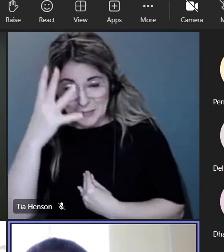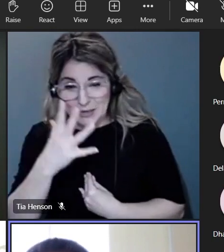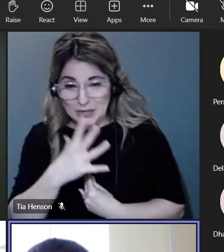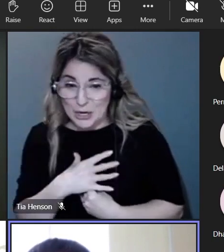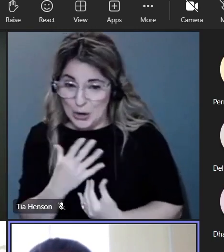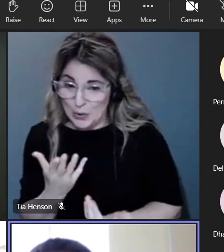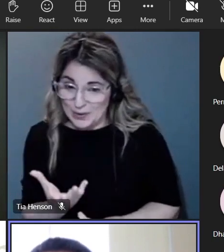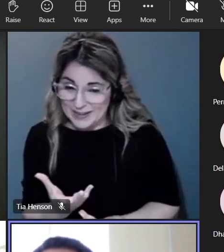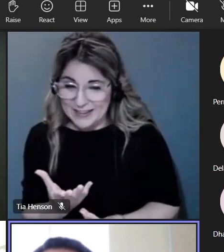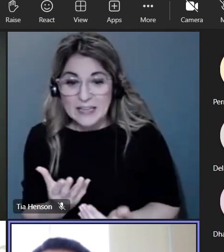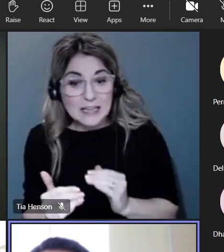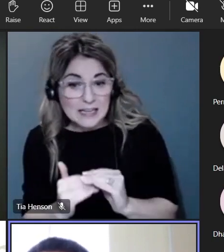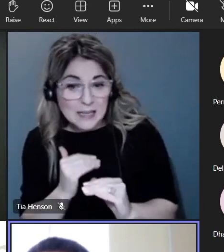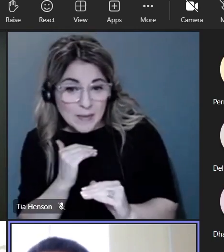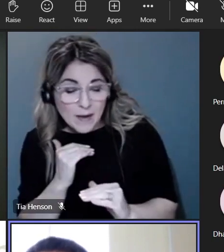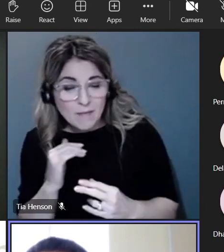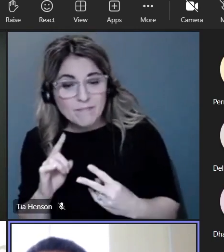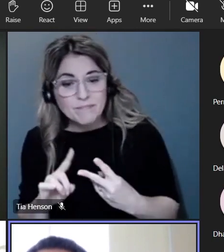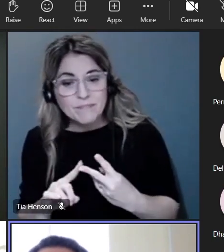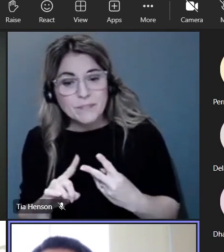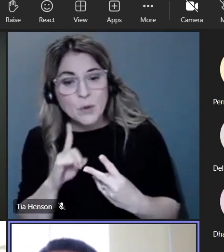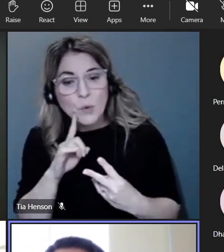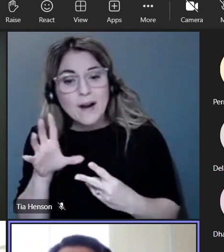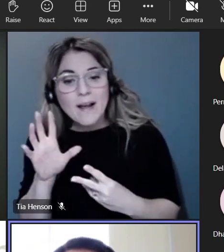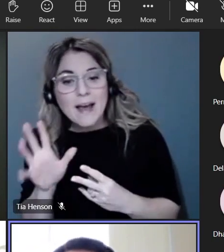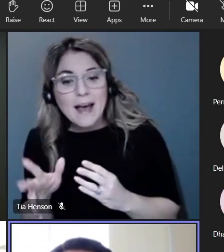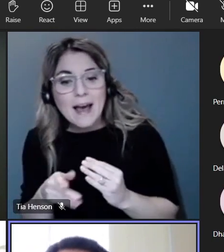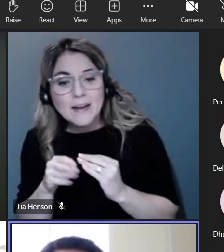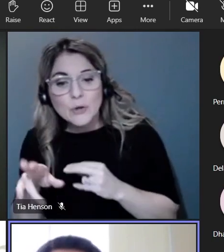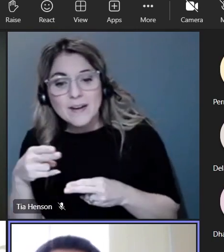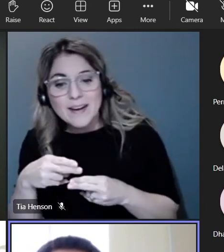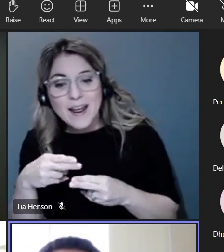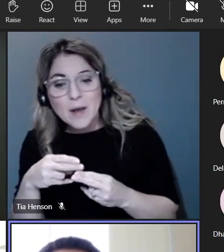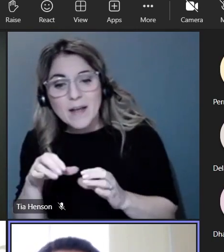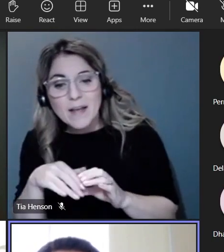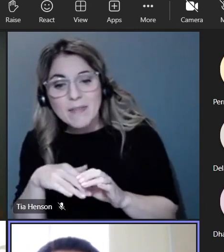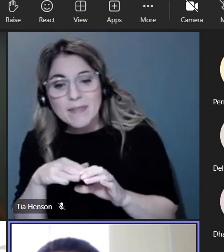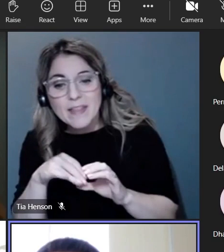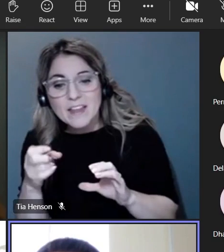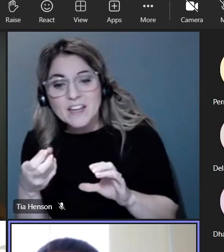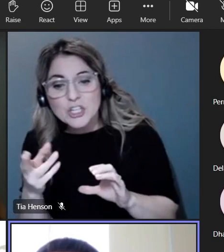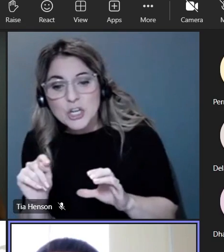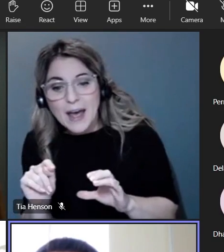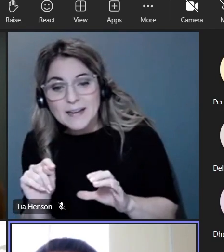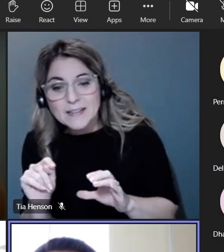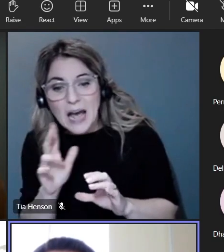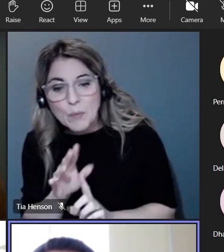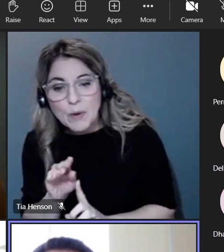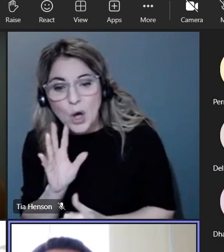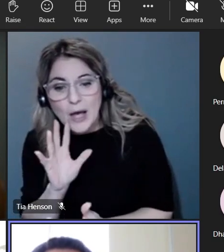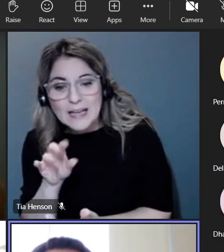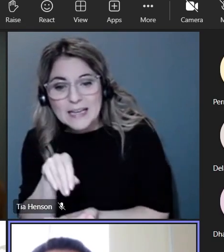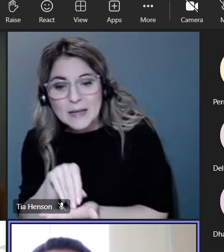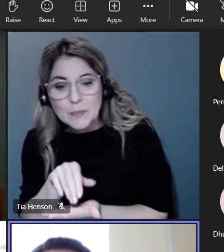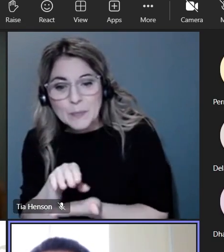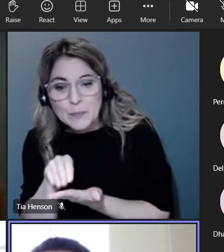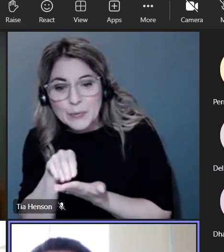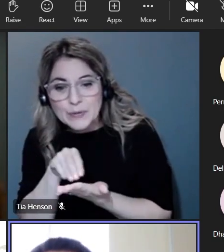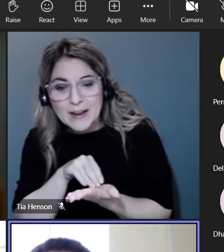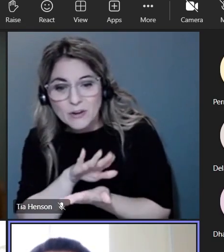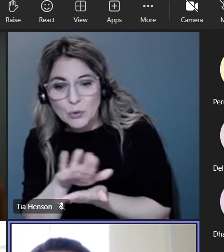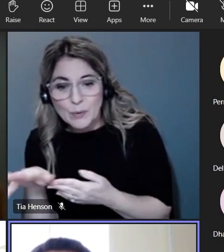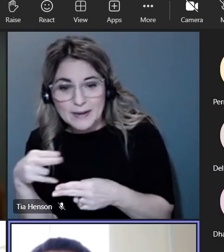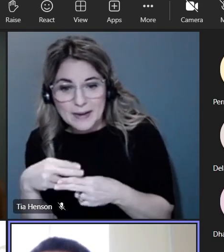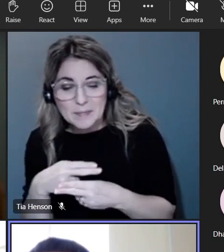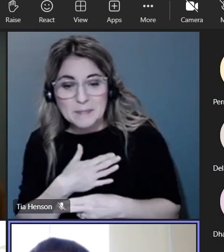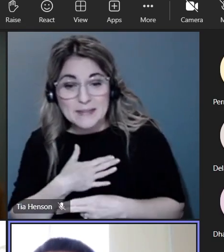sending me an email or putting your name in the chat and then i will look through the chat and make sure i capture all of those names and then